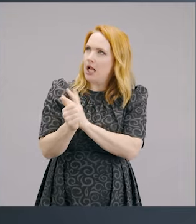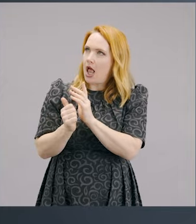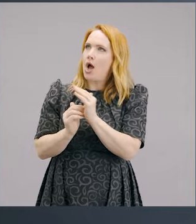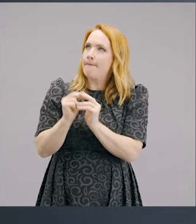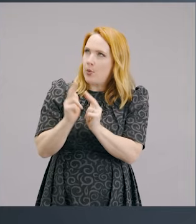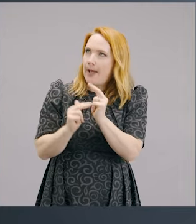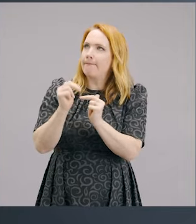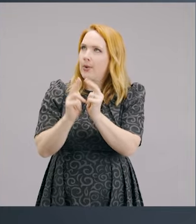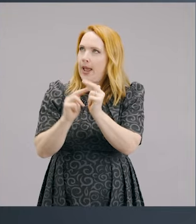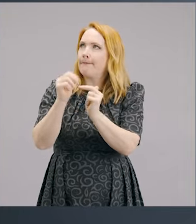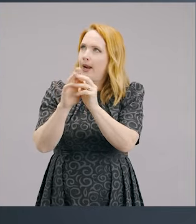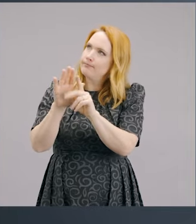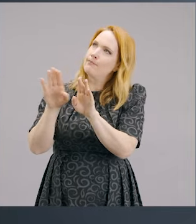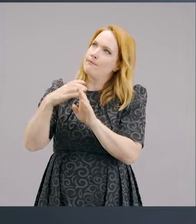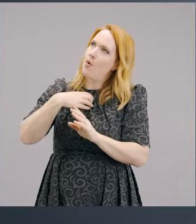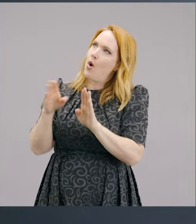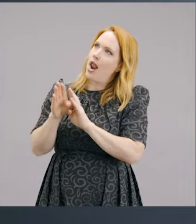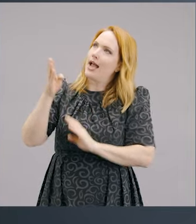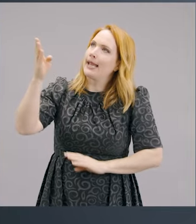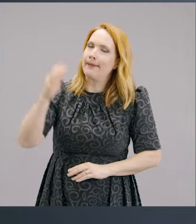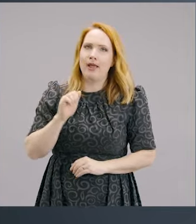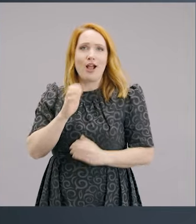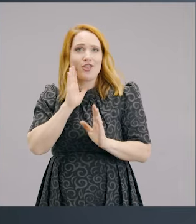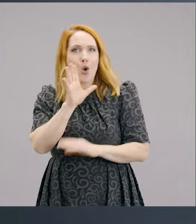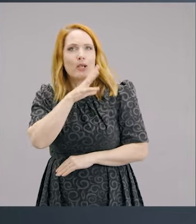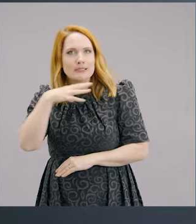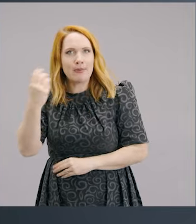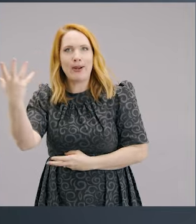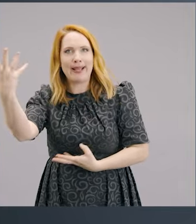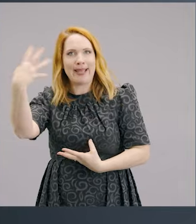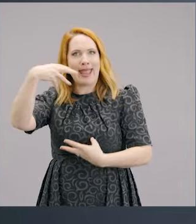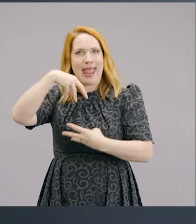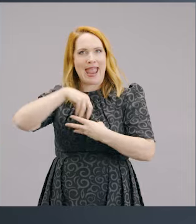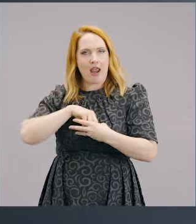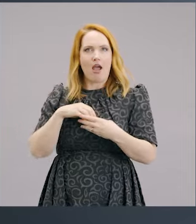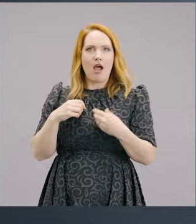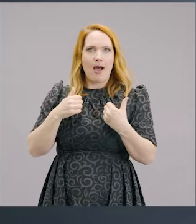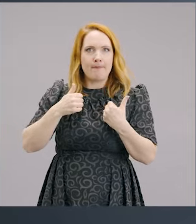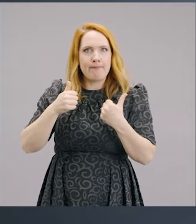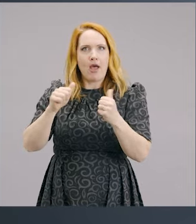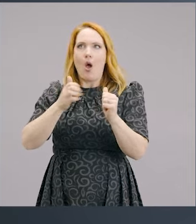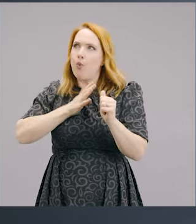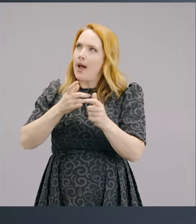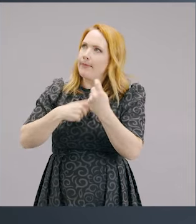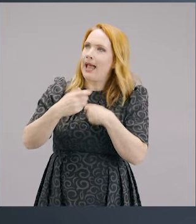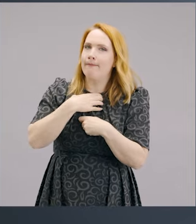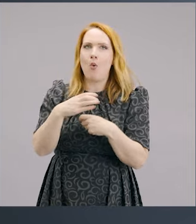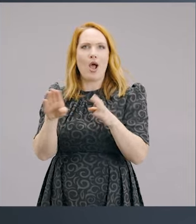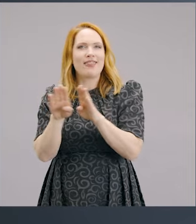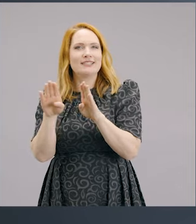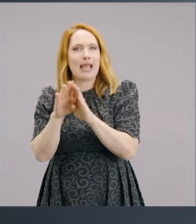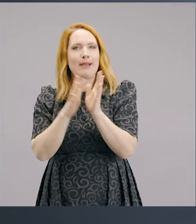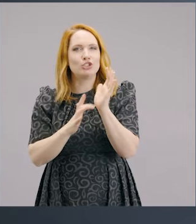when we become Christians, the Holy Spirit comes in us and He challenges us to become more and more like Jesus. That's a process called